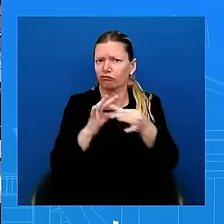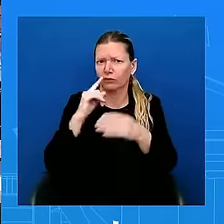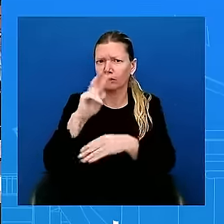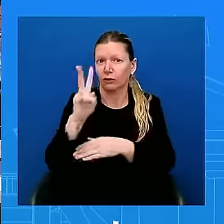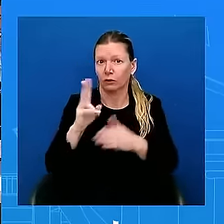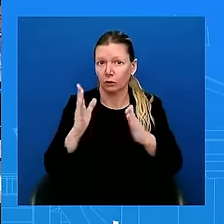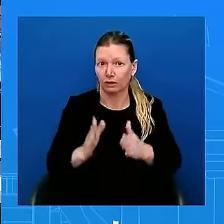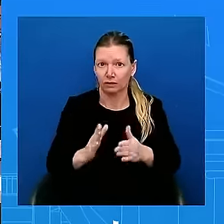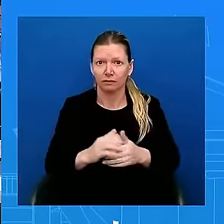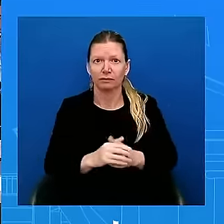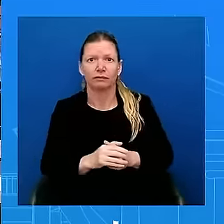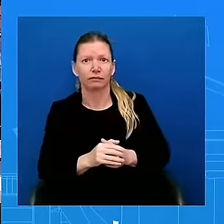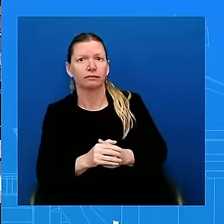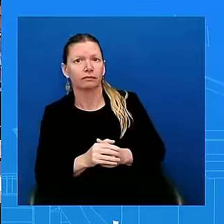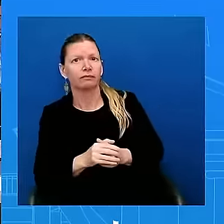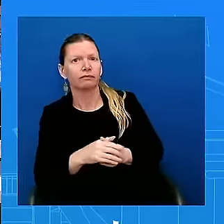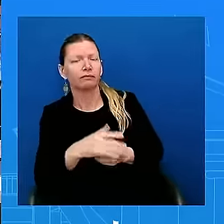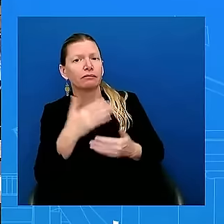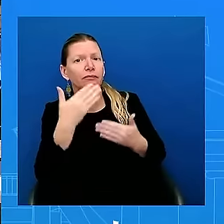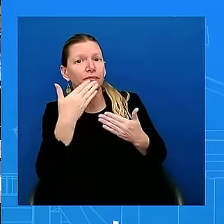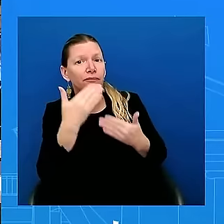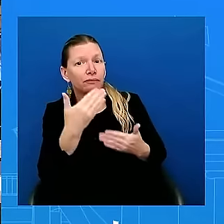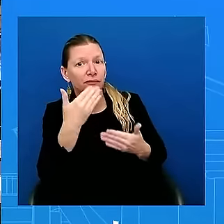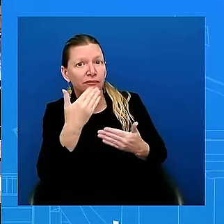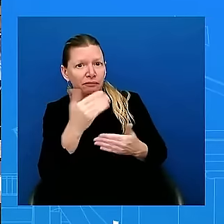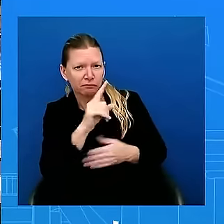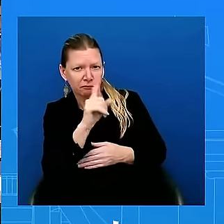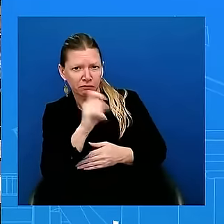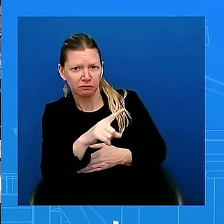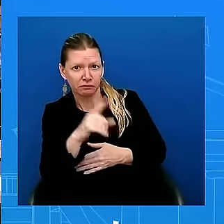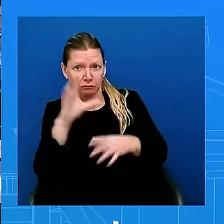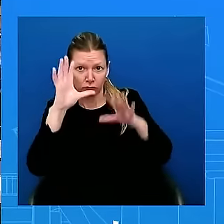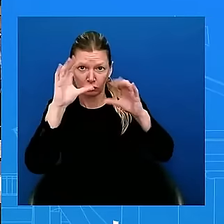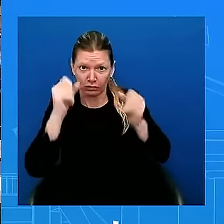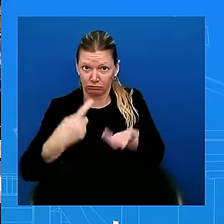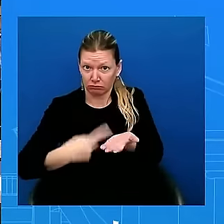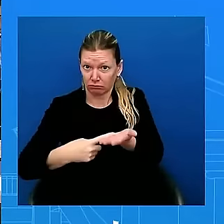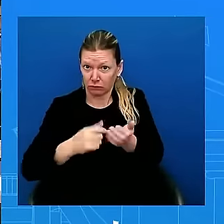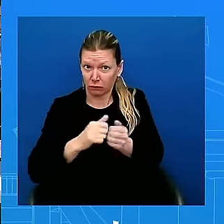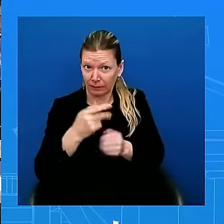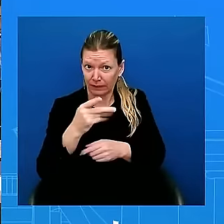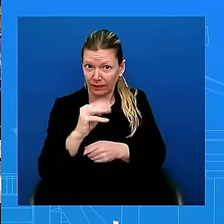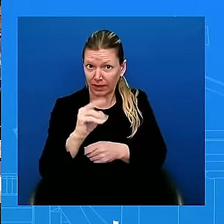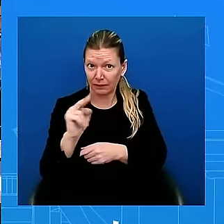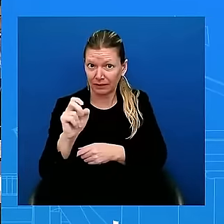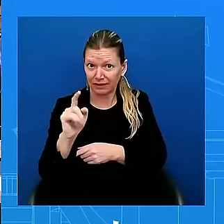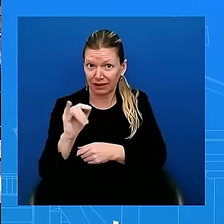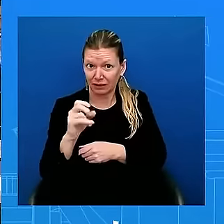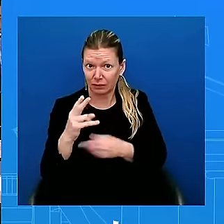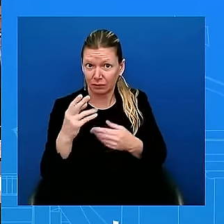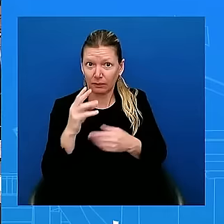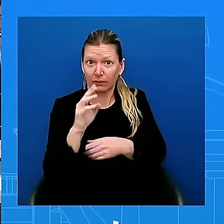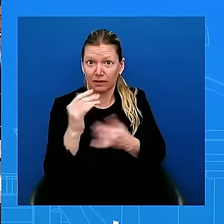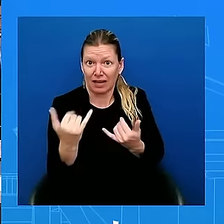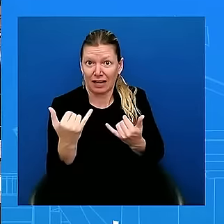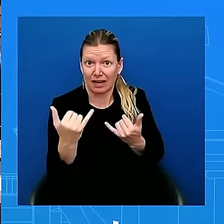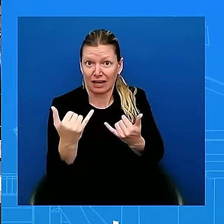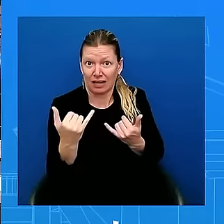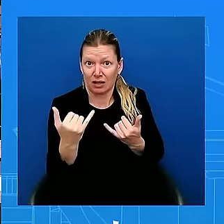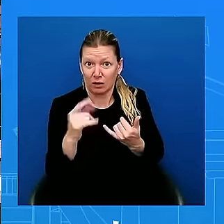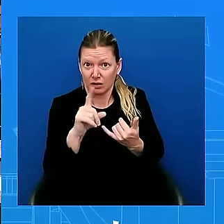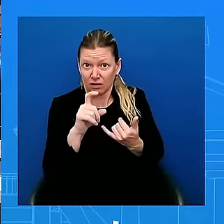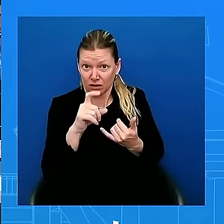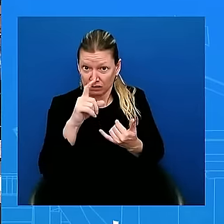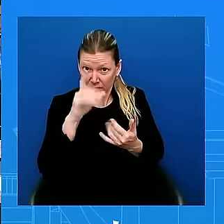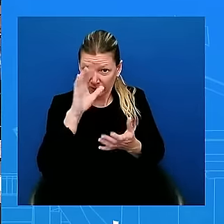President believe that Prime Minister Netanyahu wants to get a hostage deal that, given his political consideration at home in Israel, that he